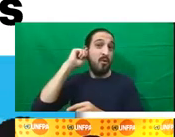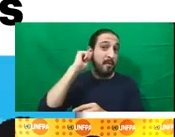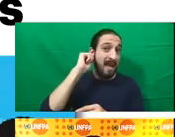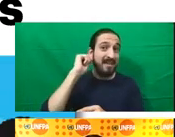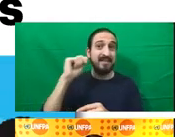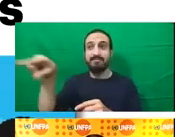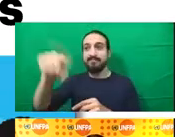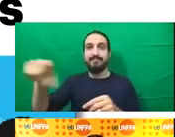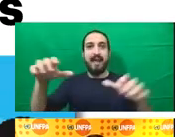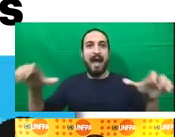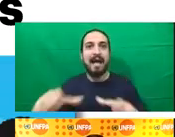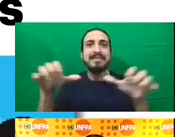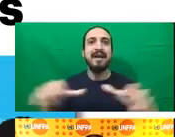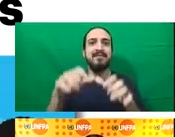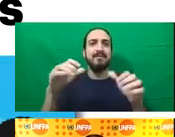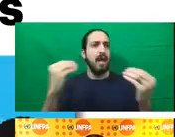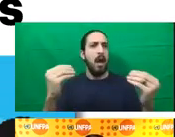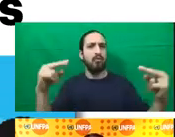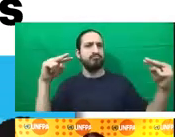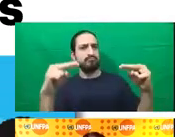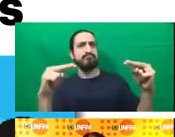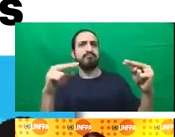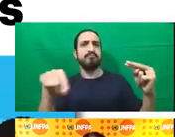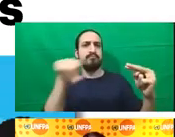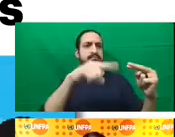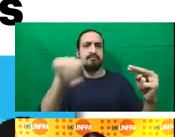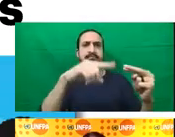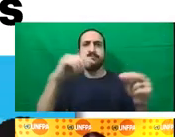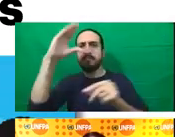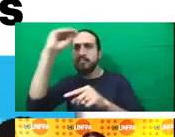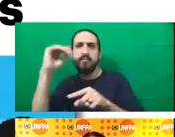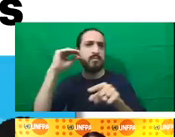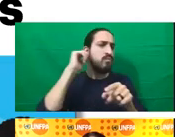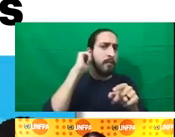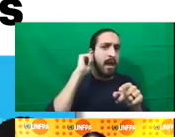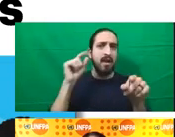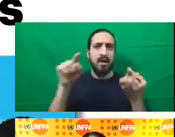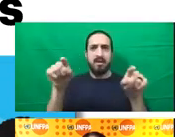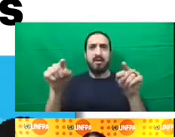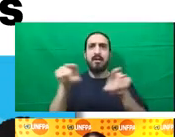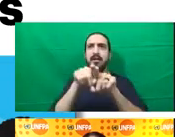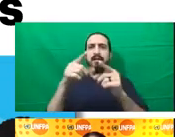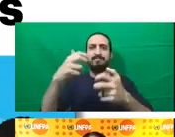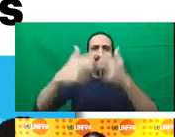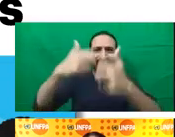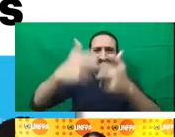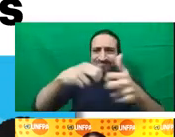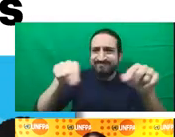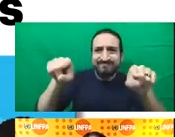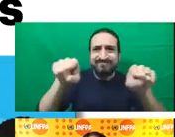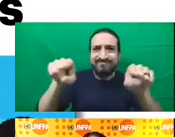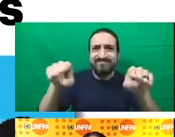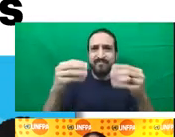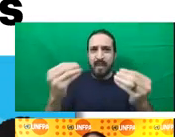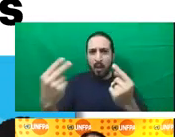and SRHR issues with an intersectional lens. The last finding related to how investments in health sector adaptation